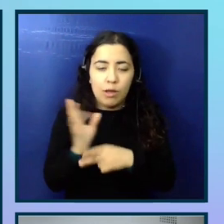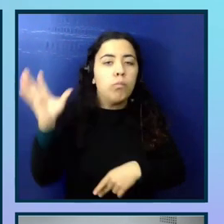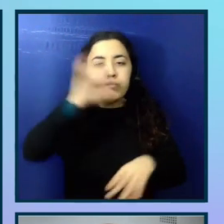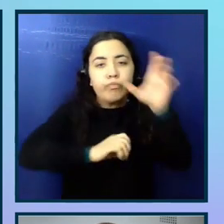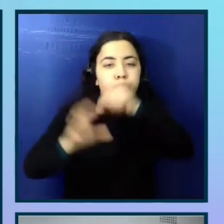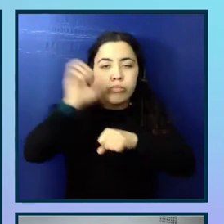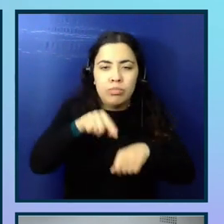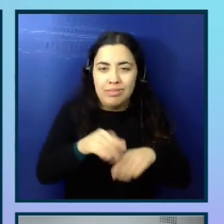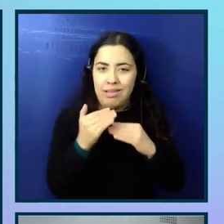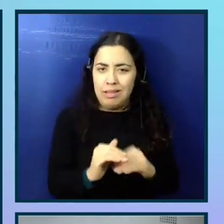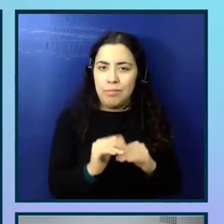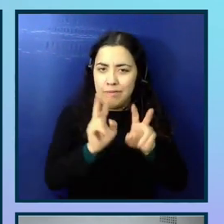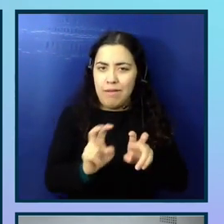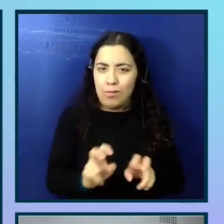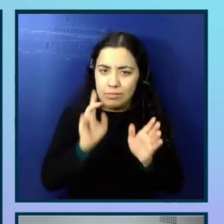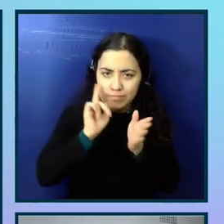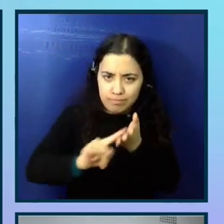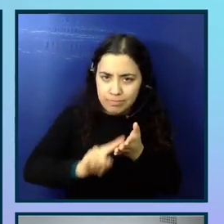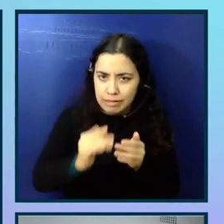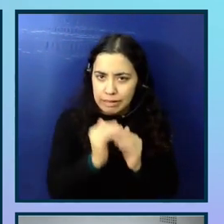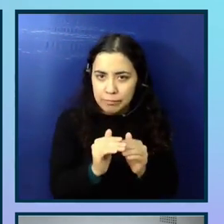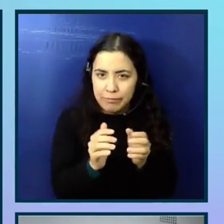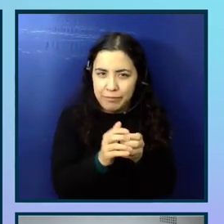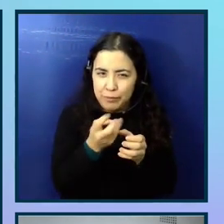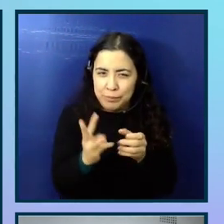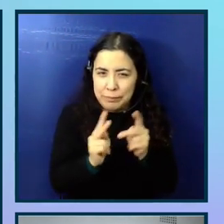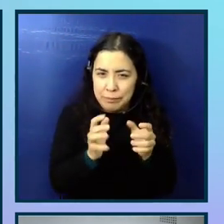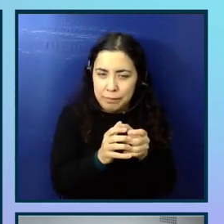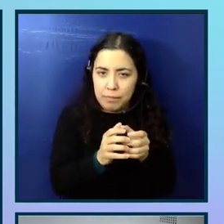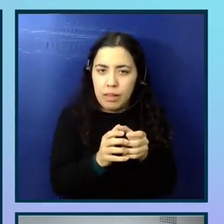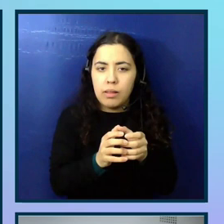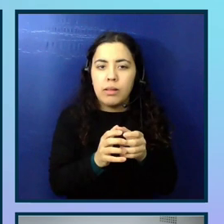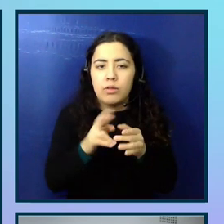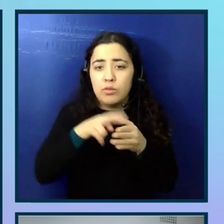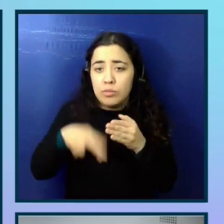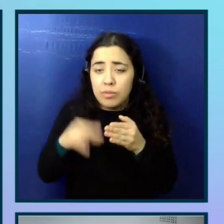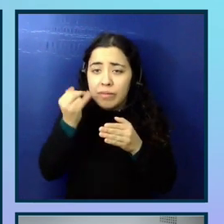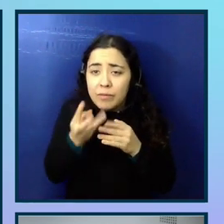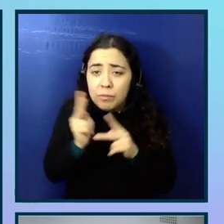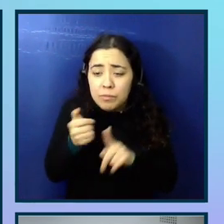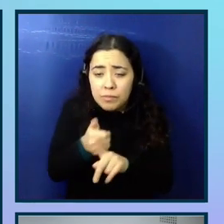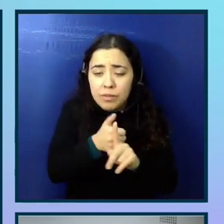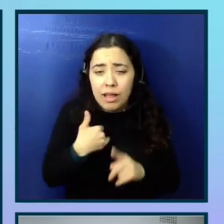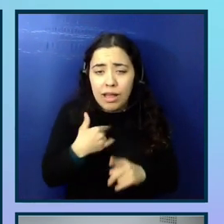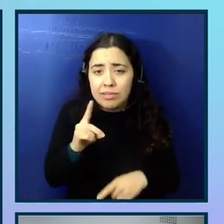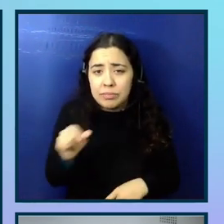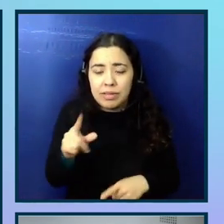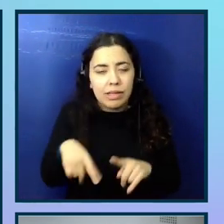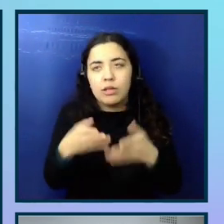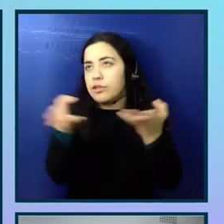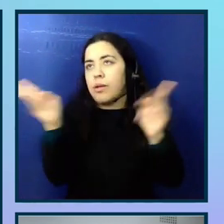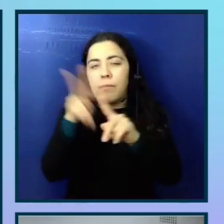limited evaluations or studies. Results from only a couple of people with disabilities can't be generalised to